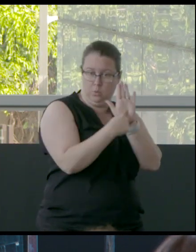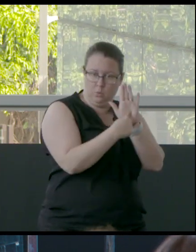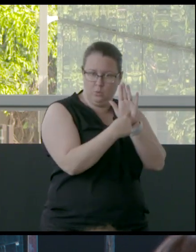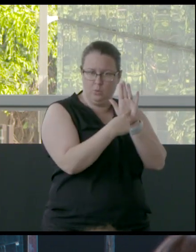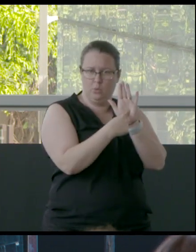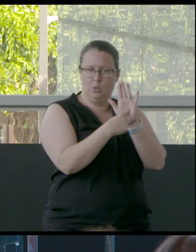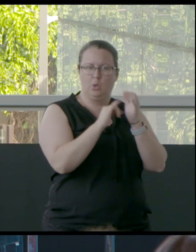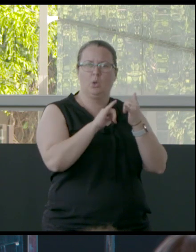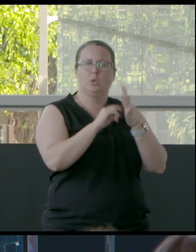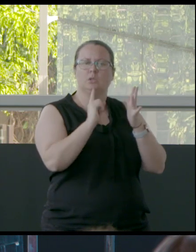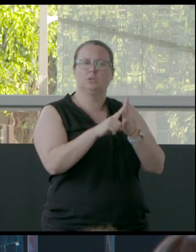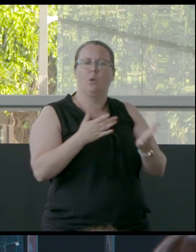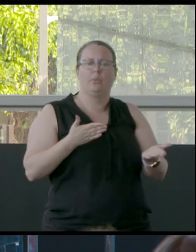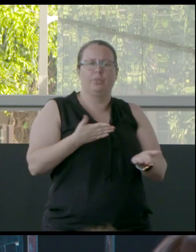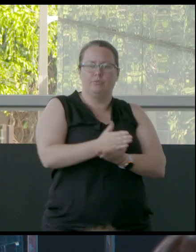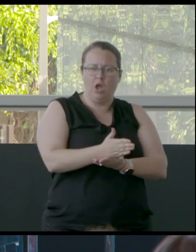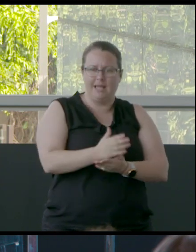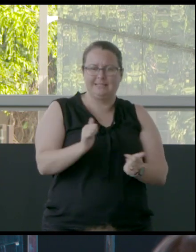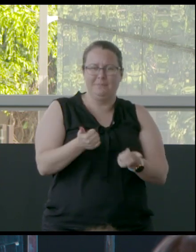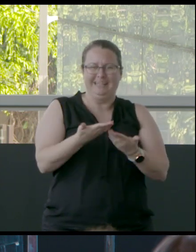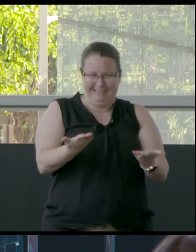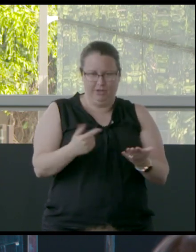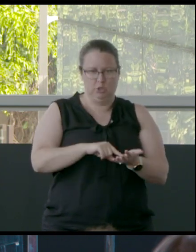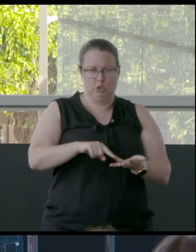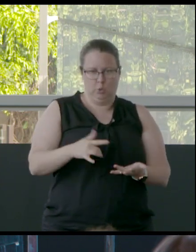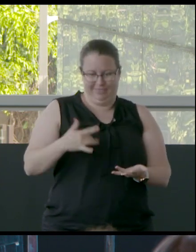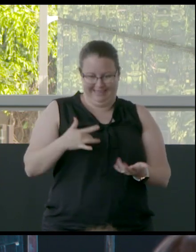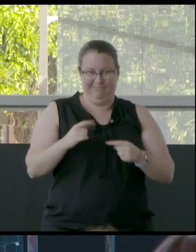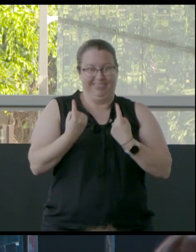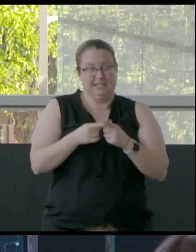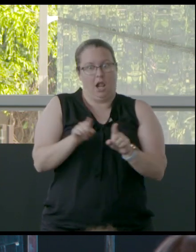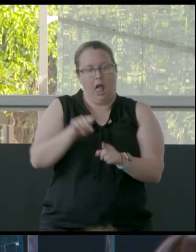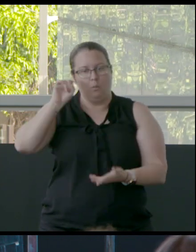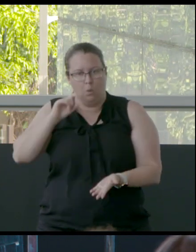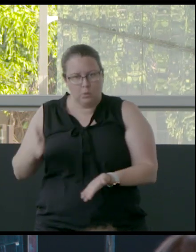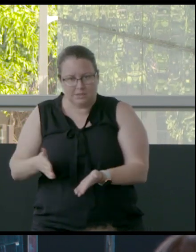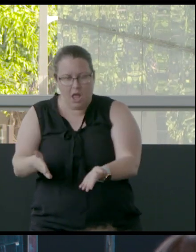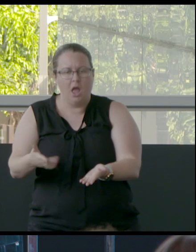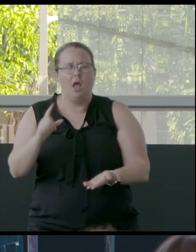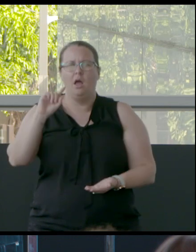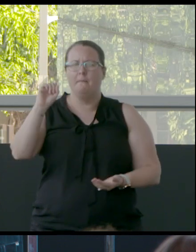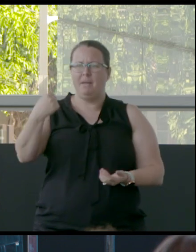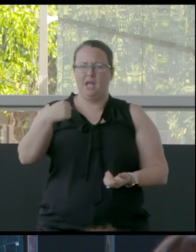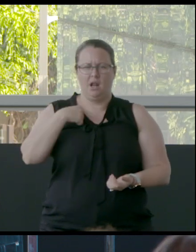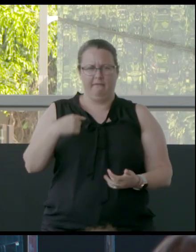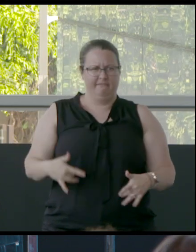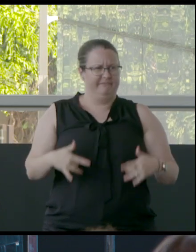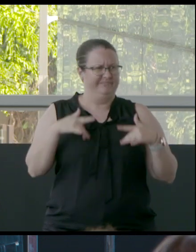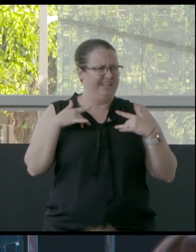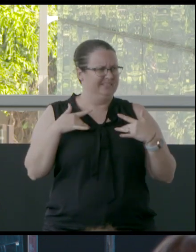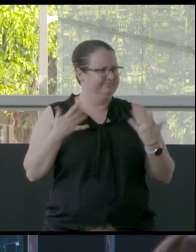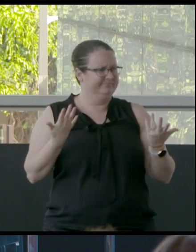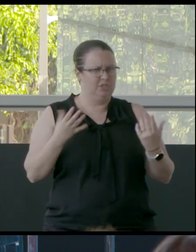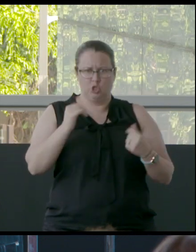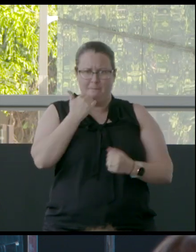rights can be extended to these living entities, the bodies of water. But, I mean, you know, I'm kind of feeling like there's not really that